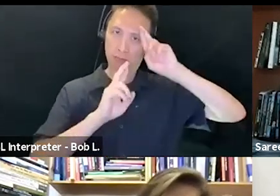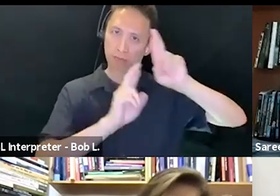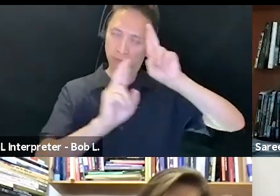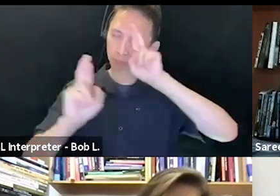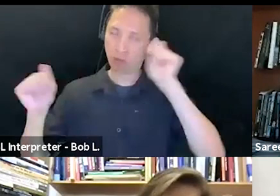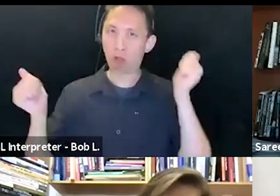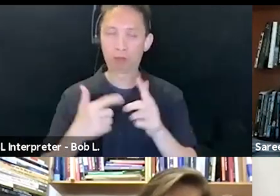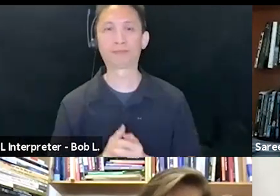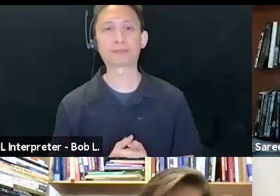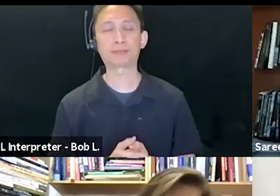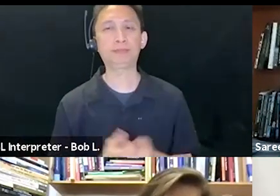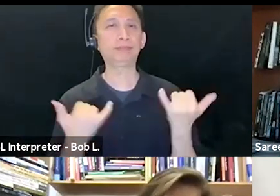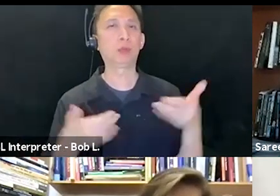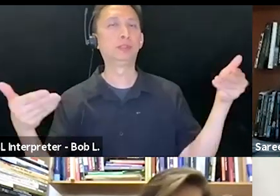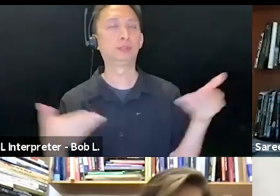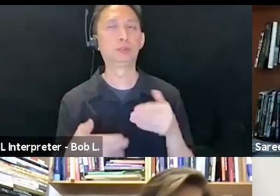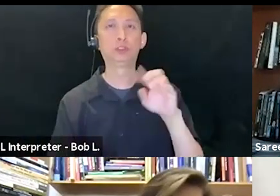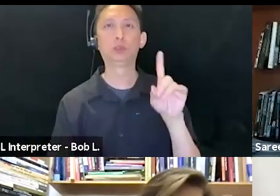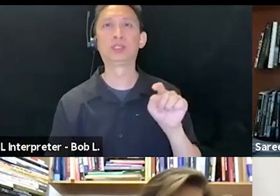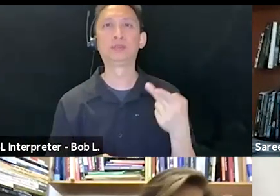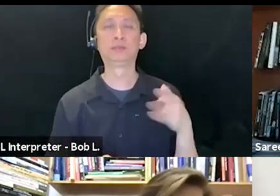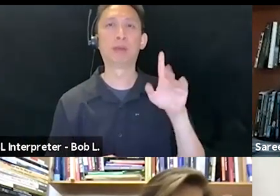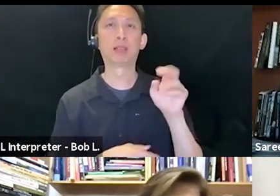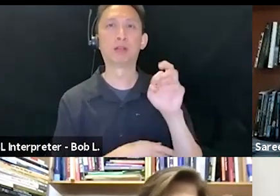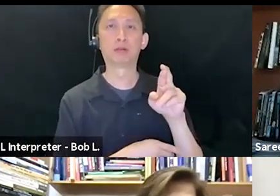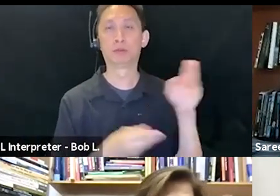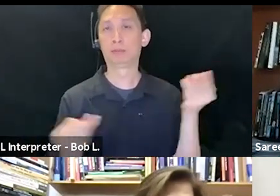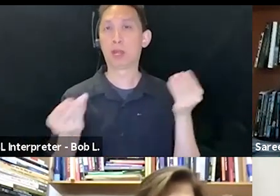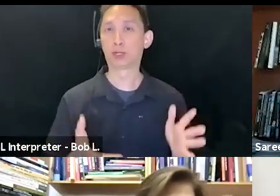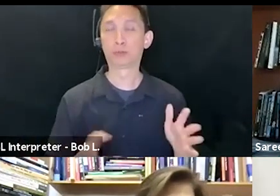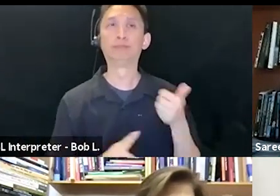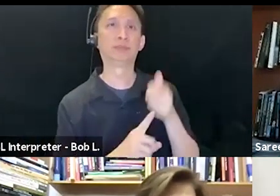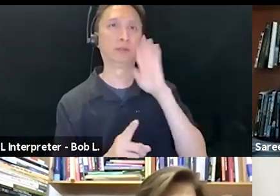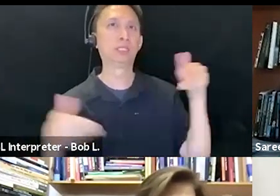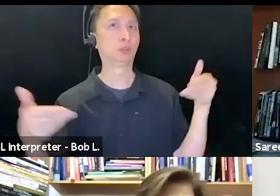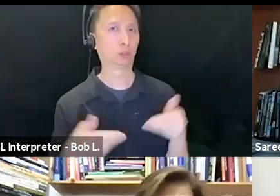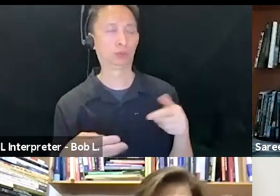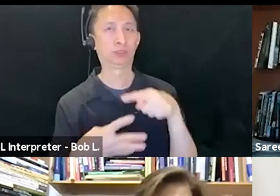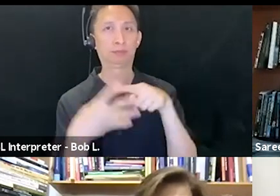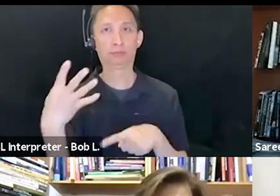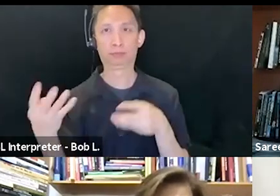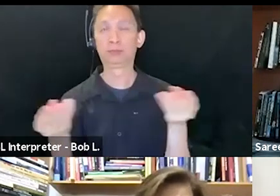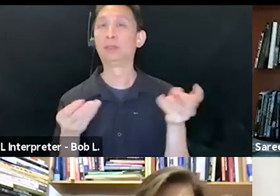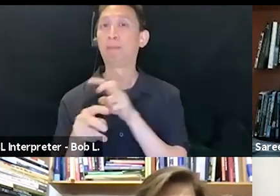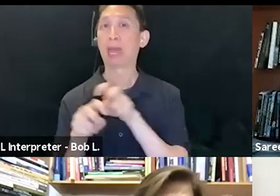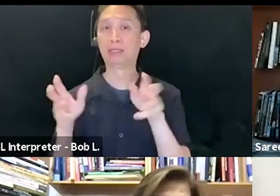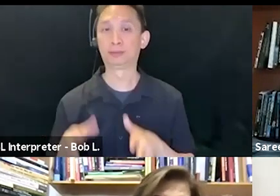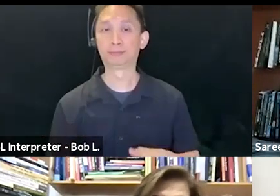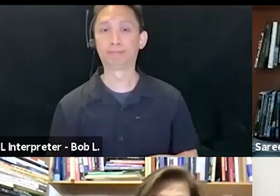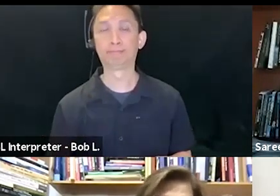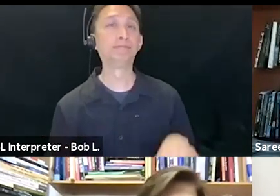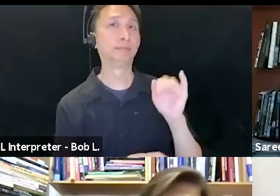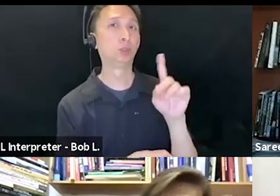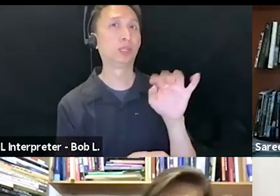Judith Butler, who will be our moderator. Judith will then introduce the panelist. Judith Butler is Maxine Elliott Professor